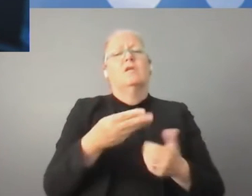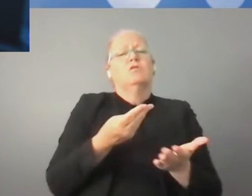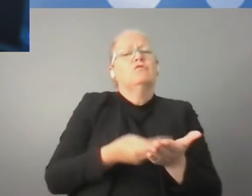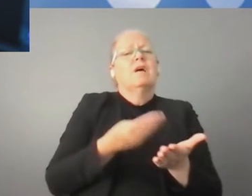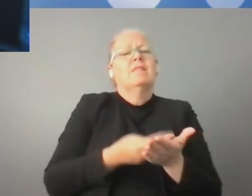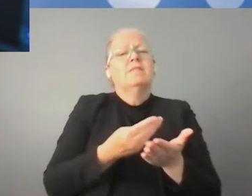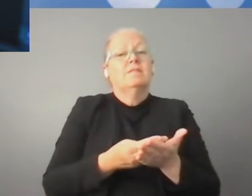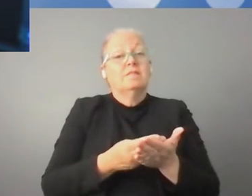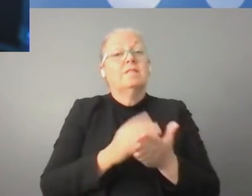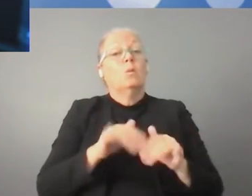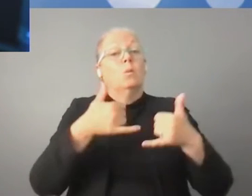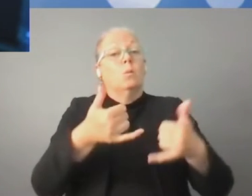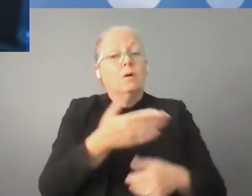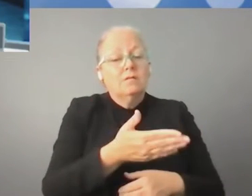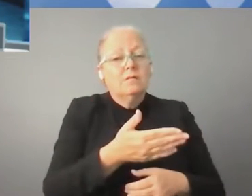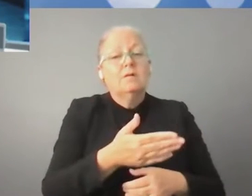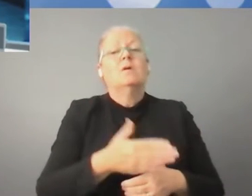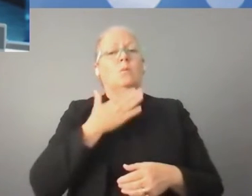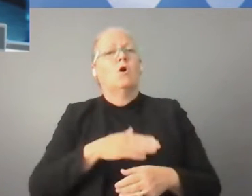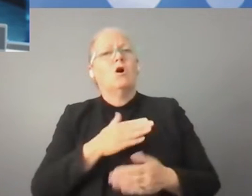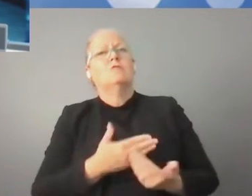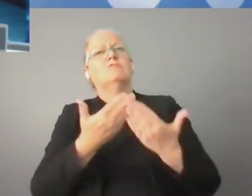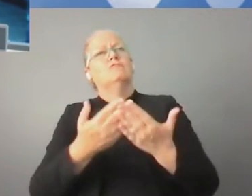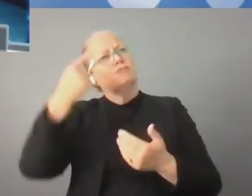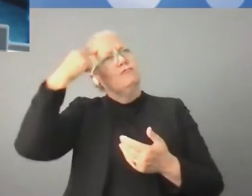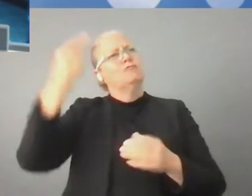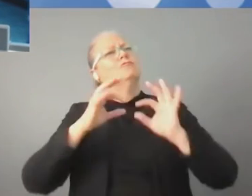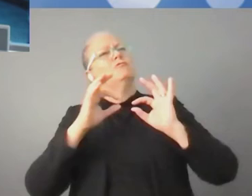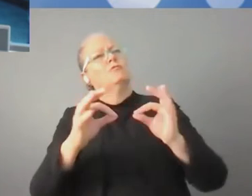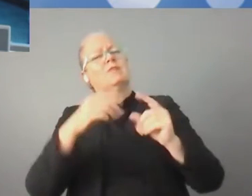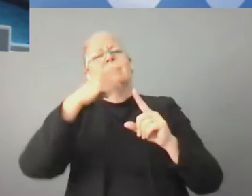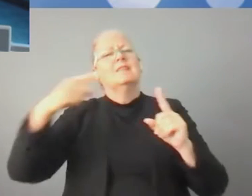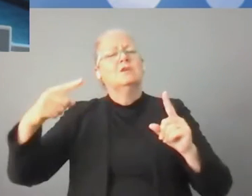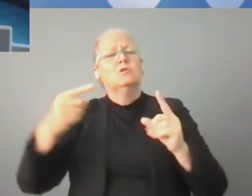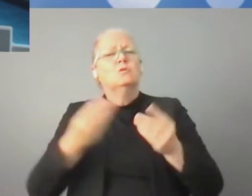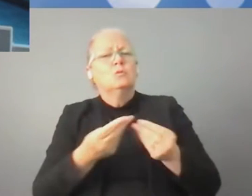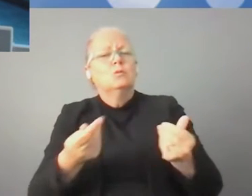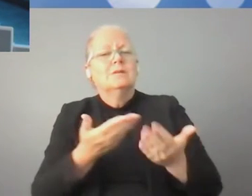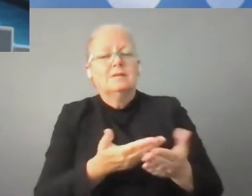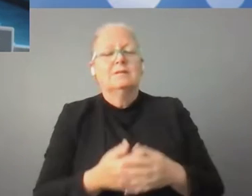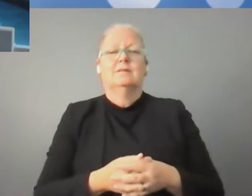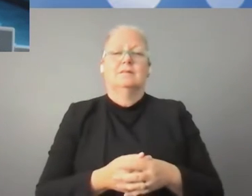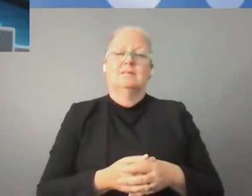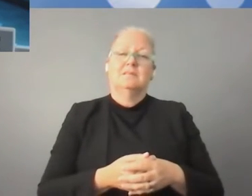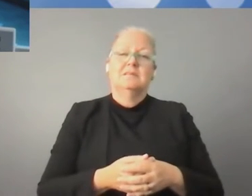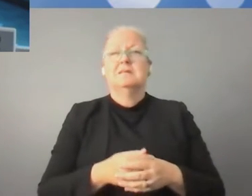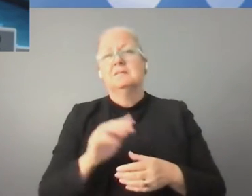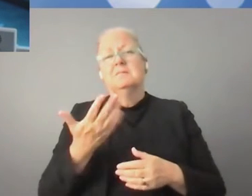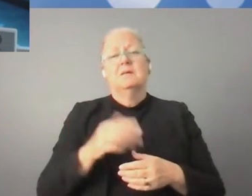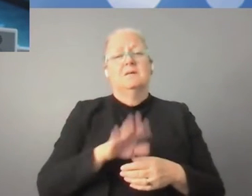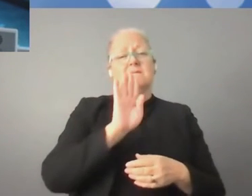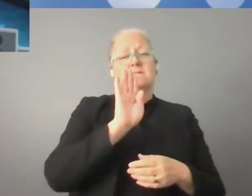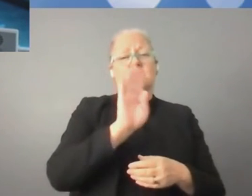implementing digital solutions. The total amount of grant support is about 4 billion rubles per year.